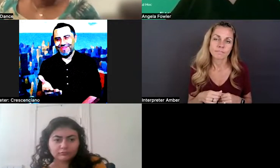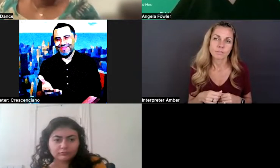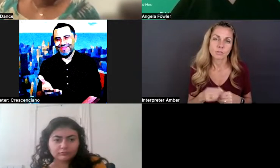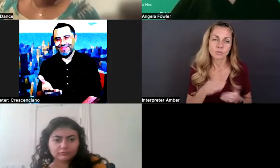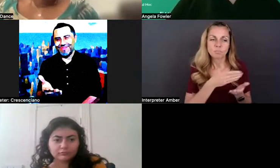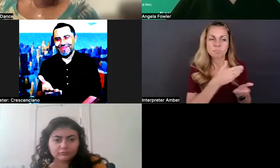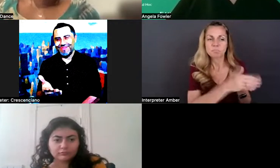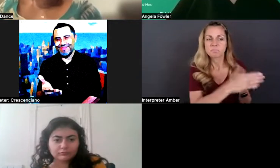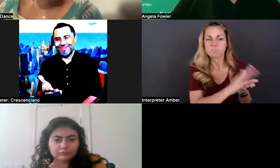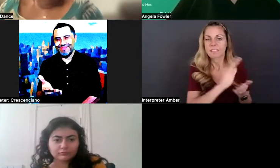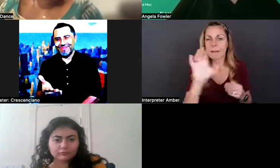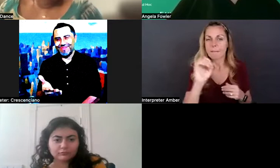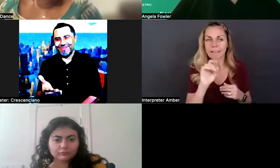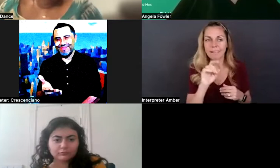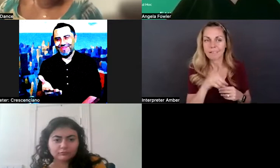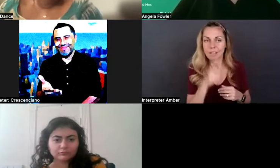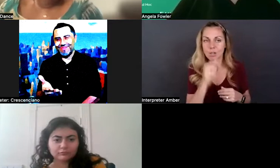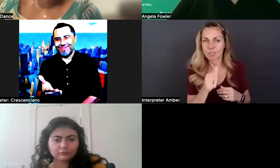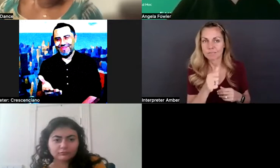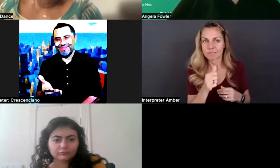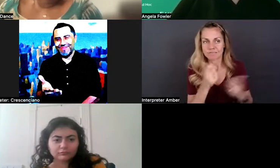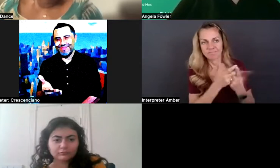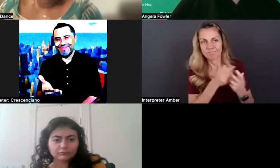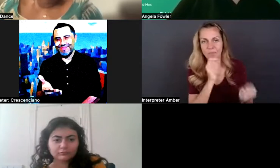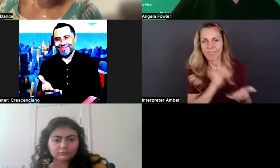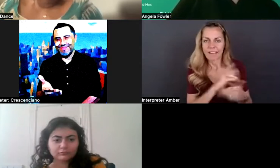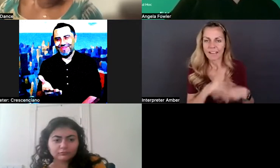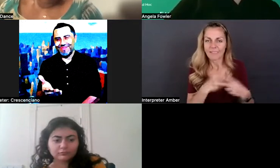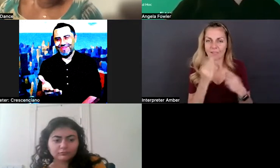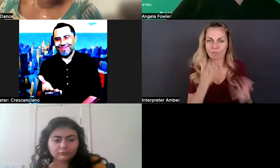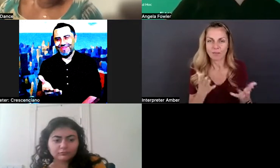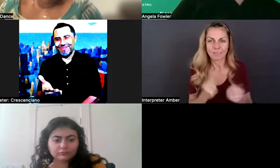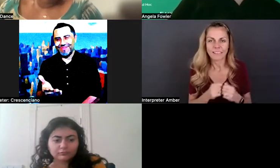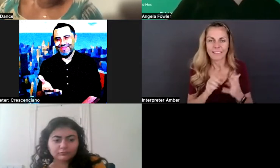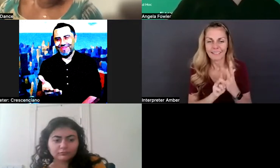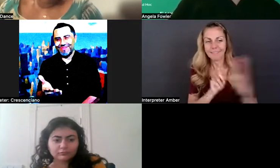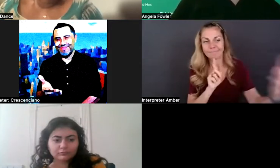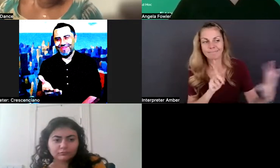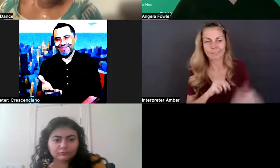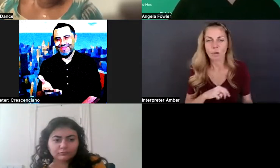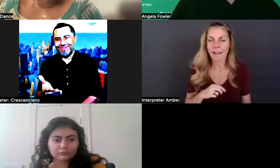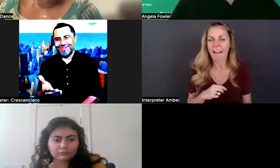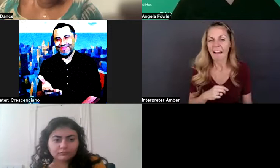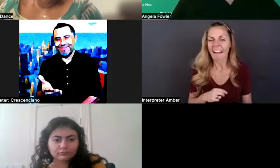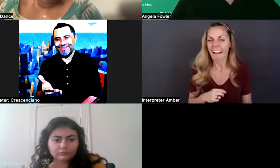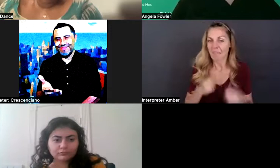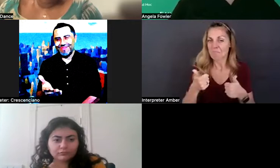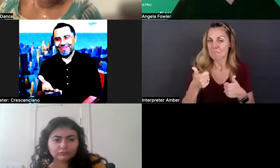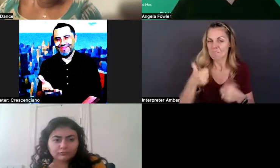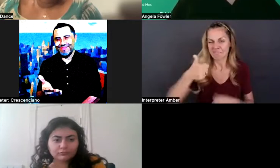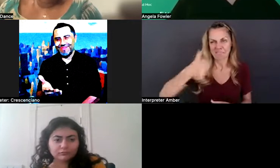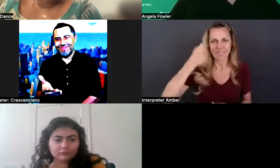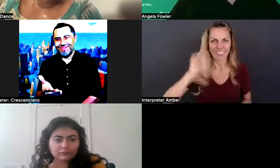away from you. Uh, so that's, I'm just, I'm putting a thumbs up on that idea because I I've seen it work directly.